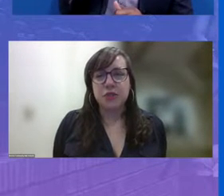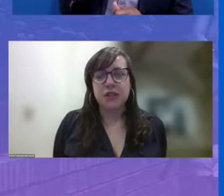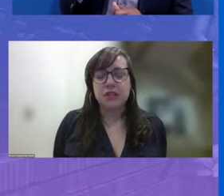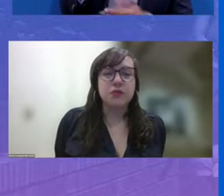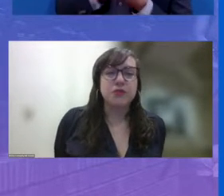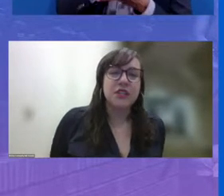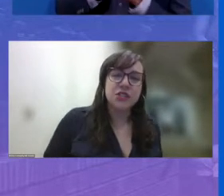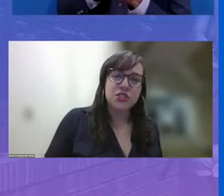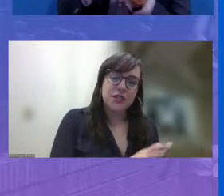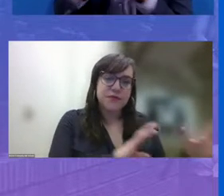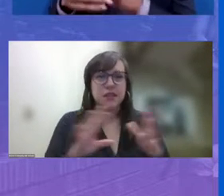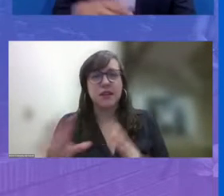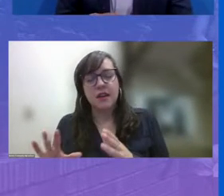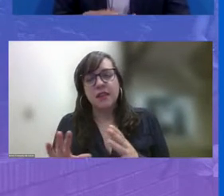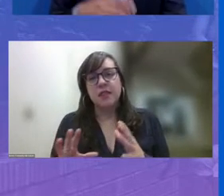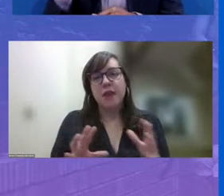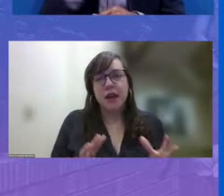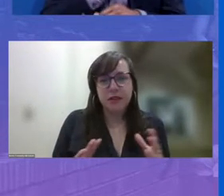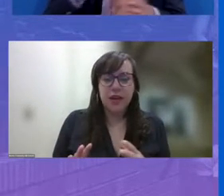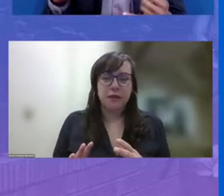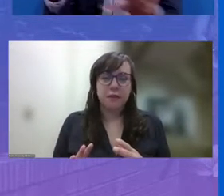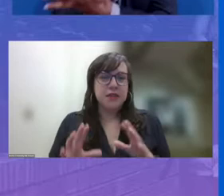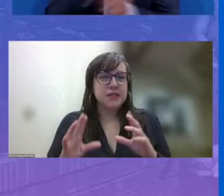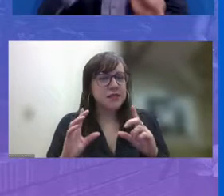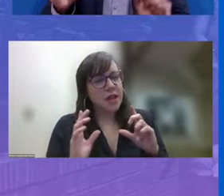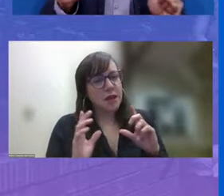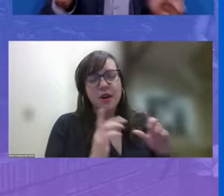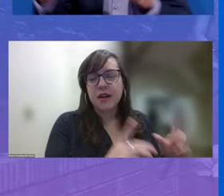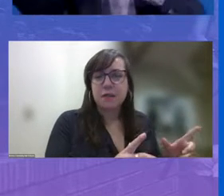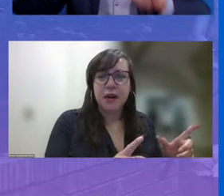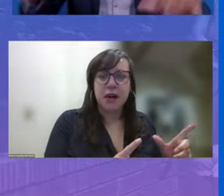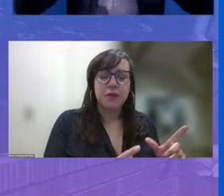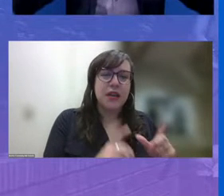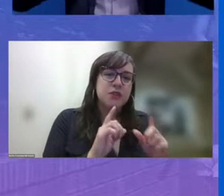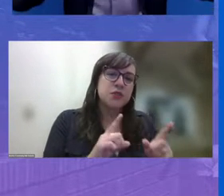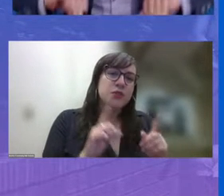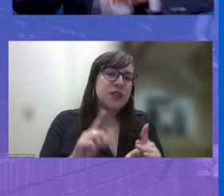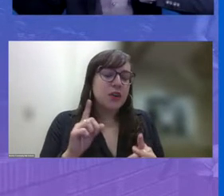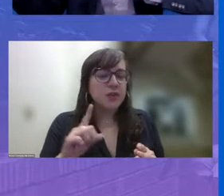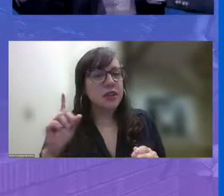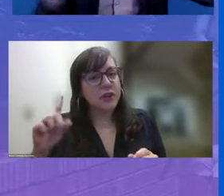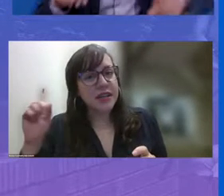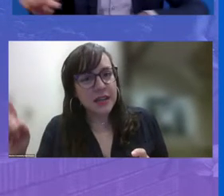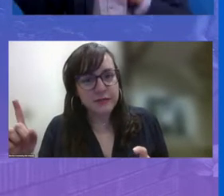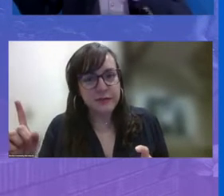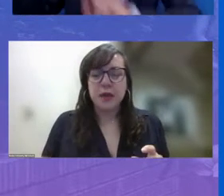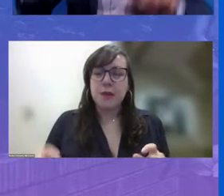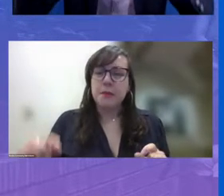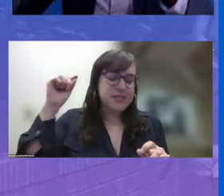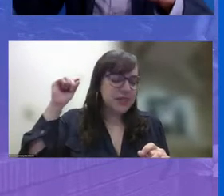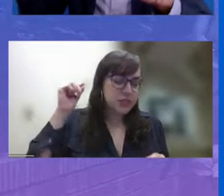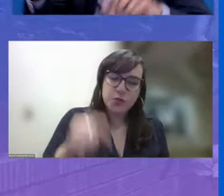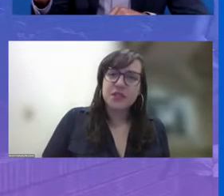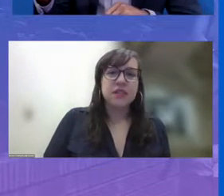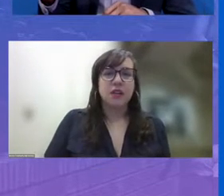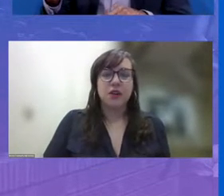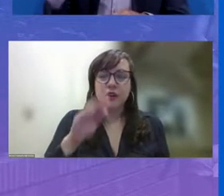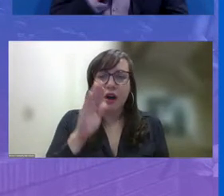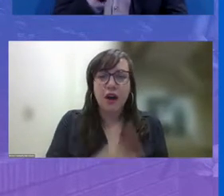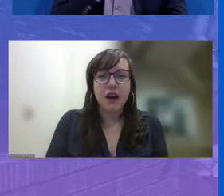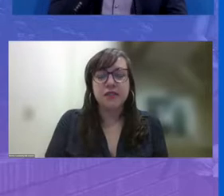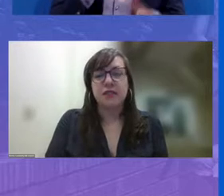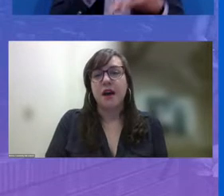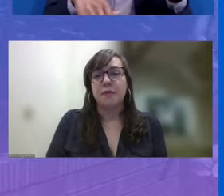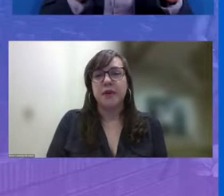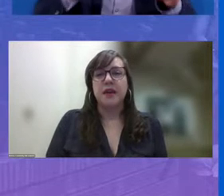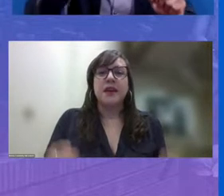opportunity to really shift the paradigm to stop talking about students can only learn if. But saying students can learn